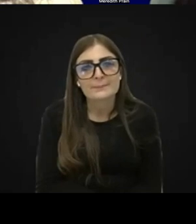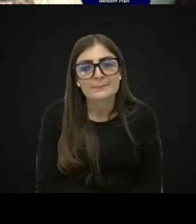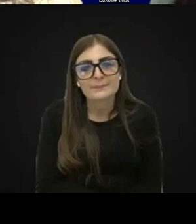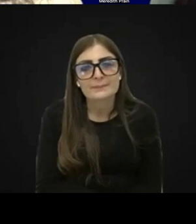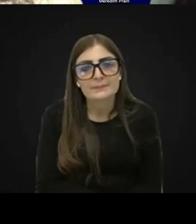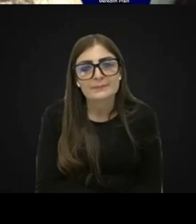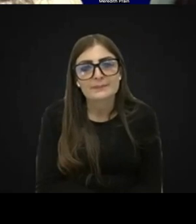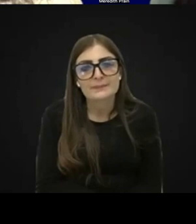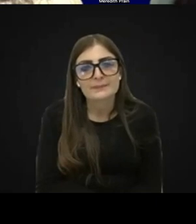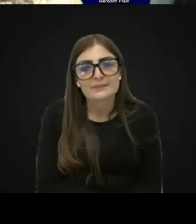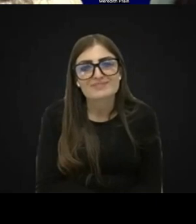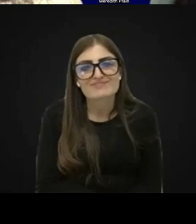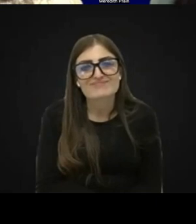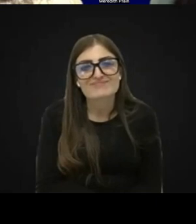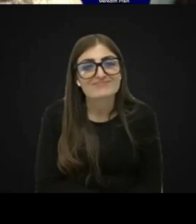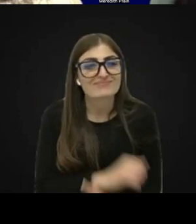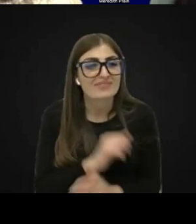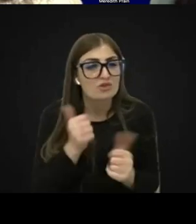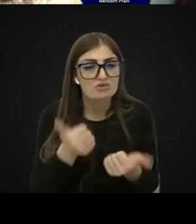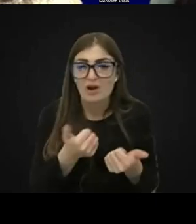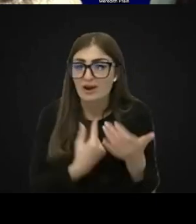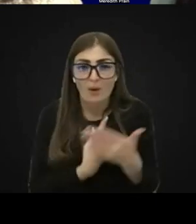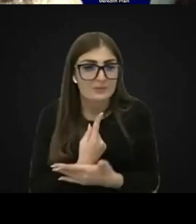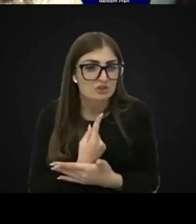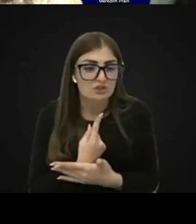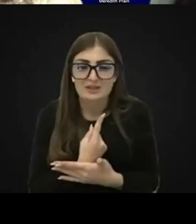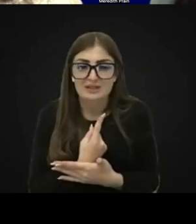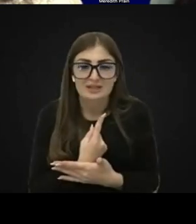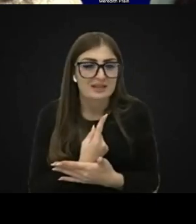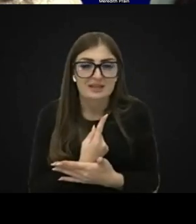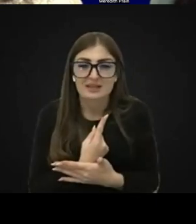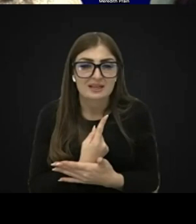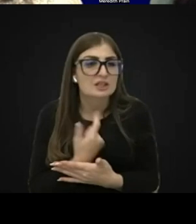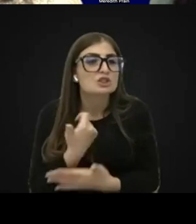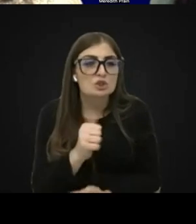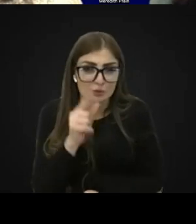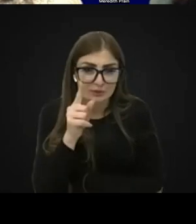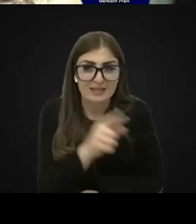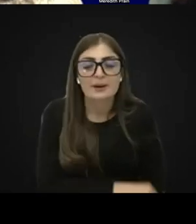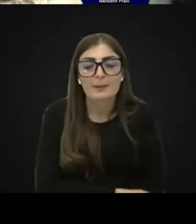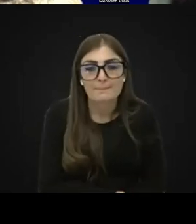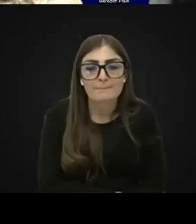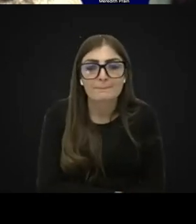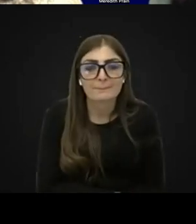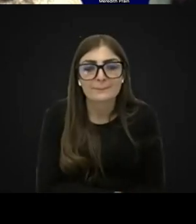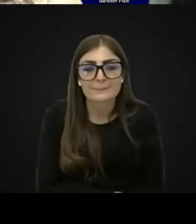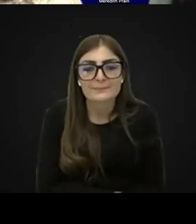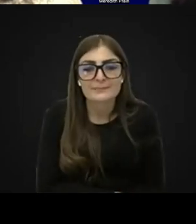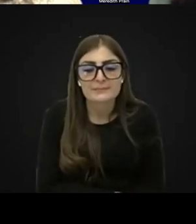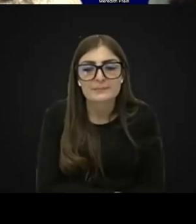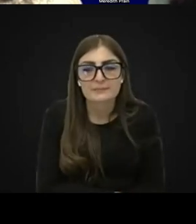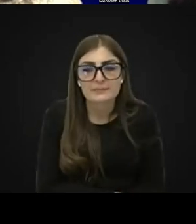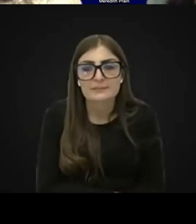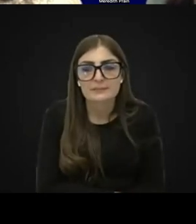yeah, it's, it's, it's a great opportunity to, to utilize that vision for play.